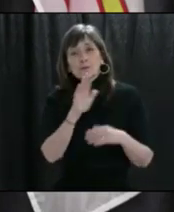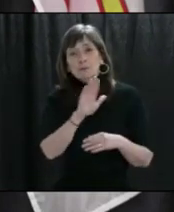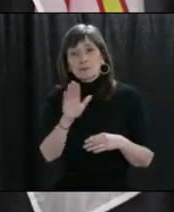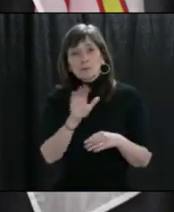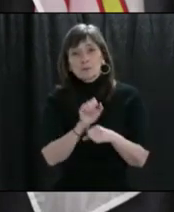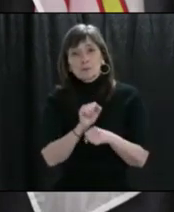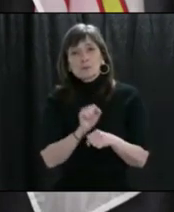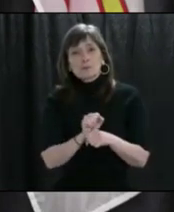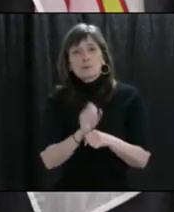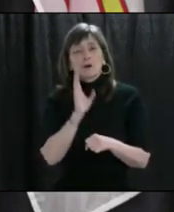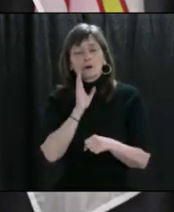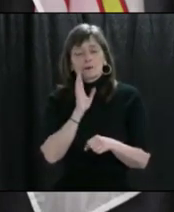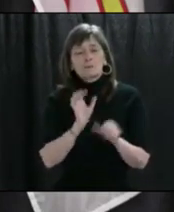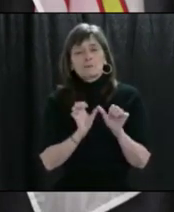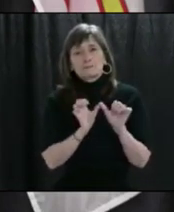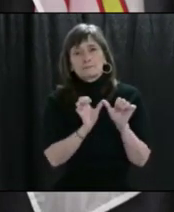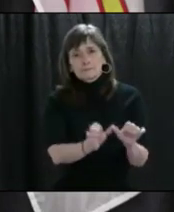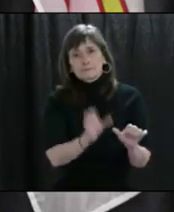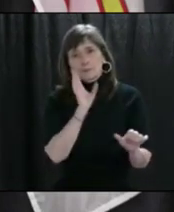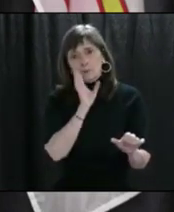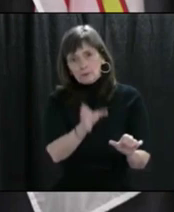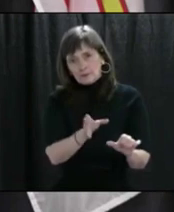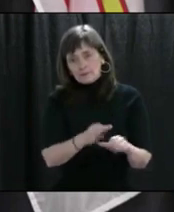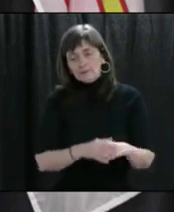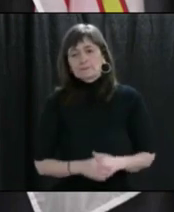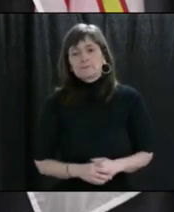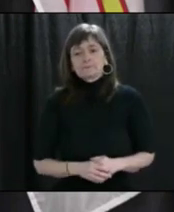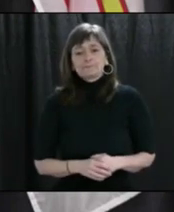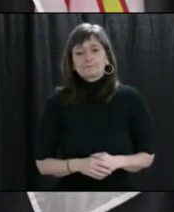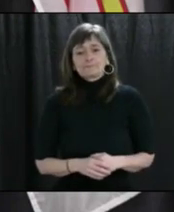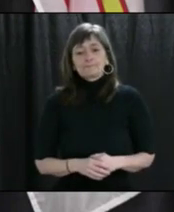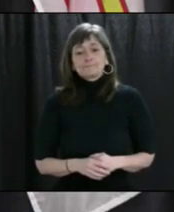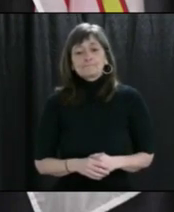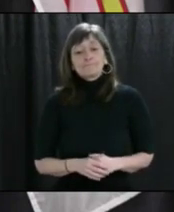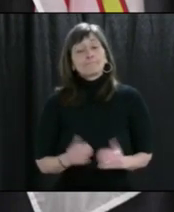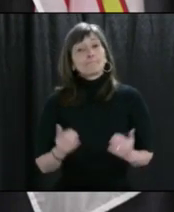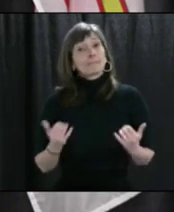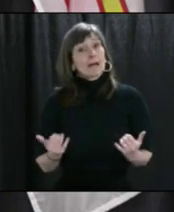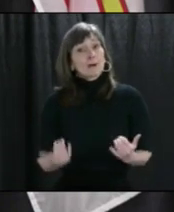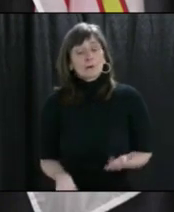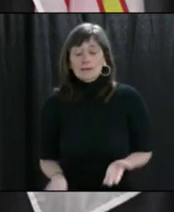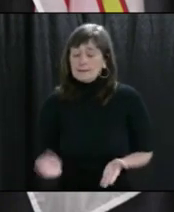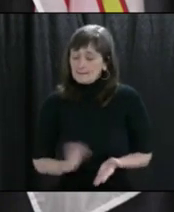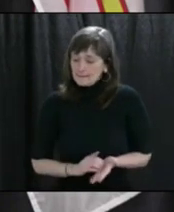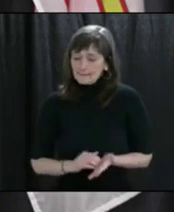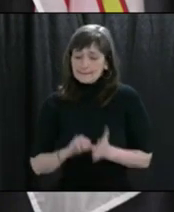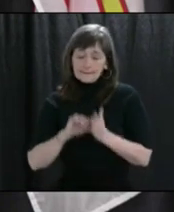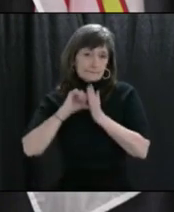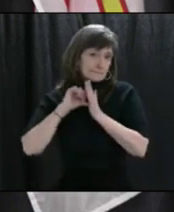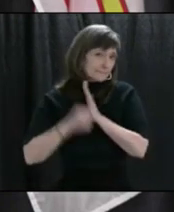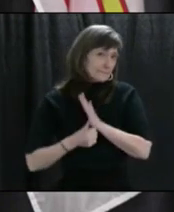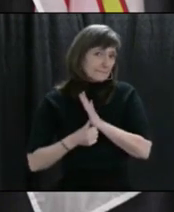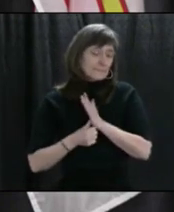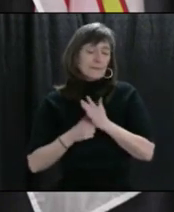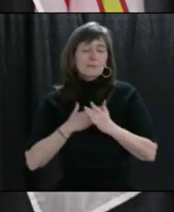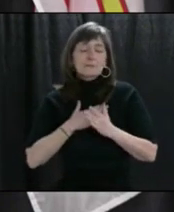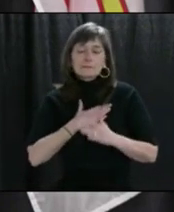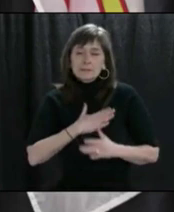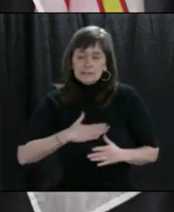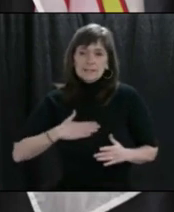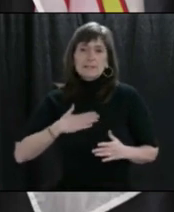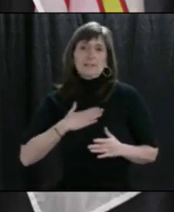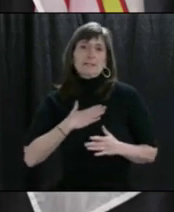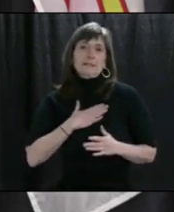I know you will continue to do. Now more than ever, I ask you to please take, as a